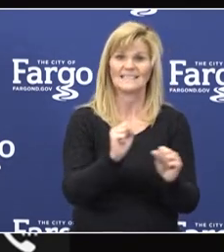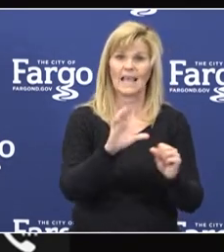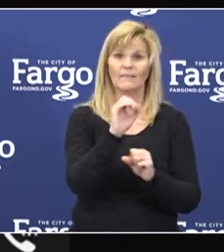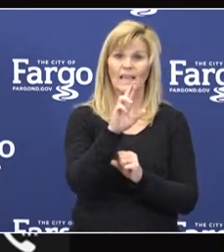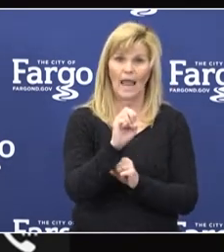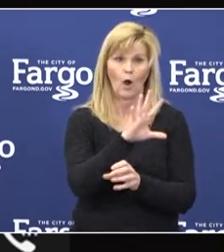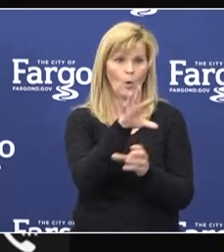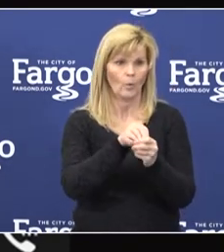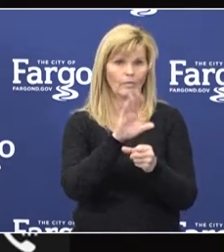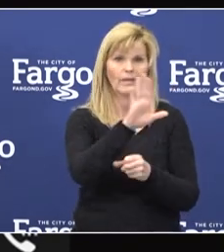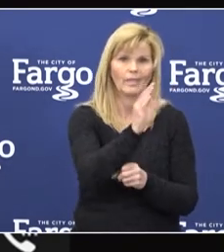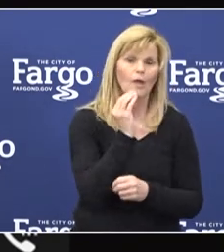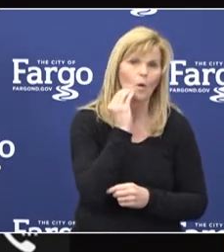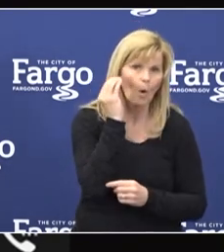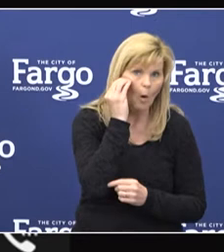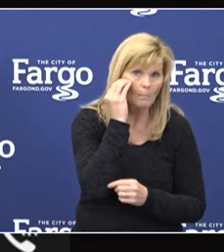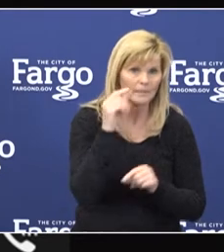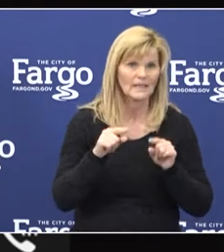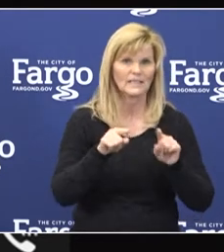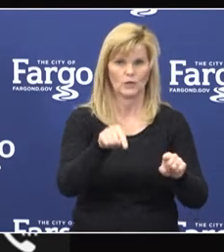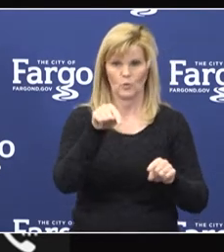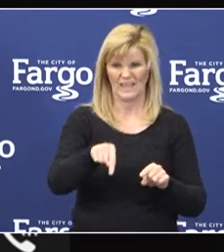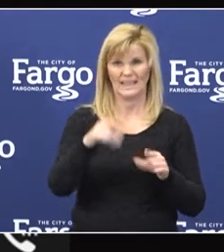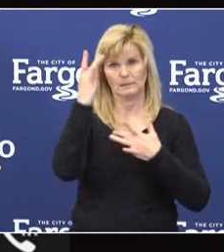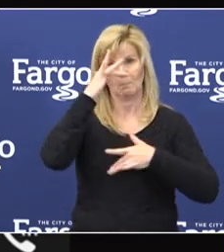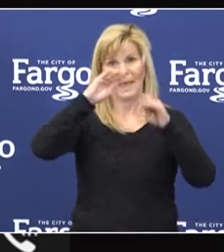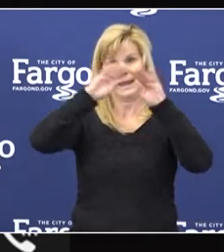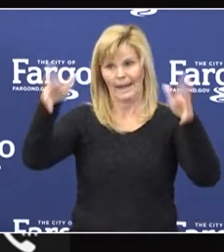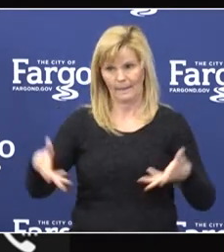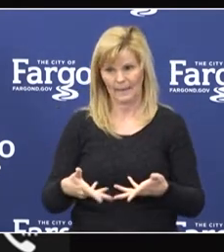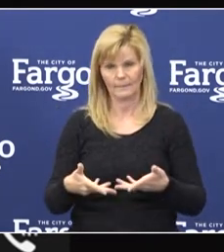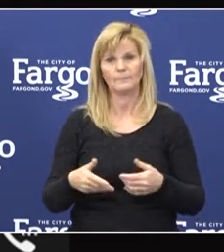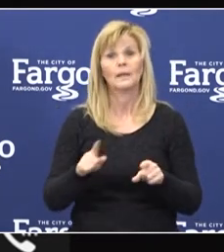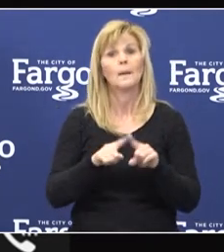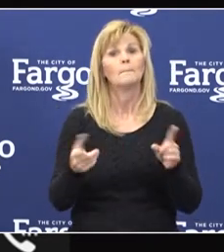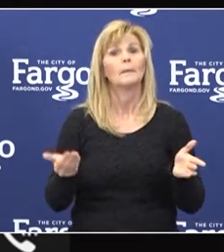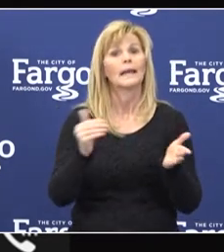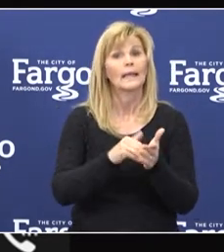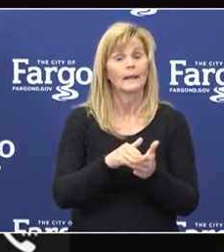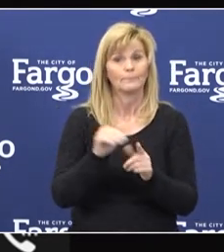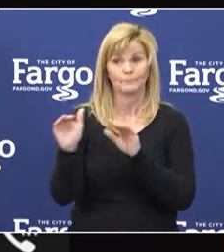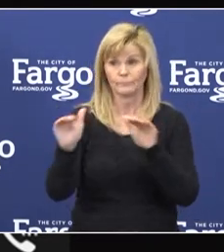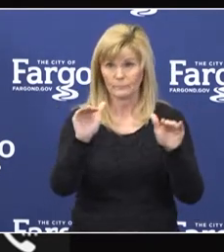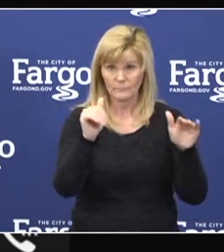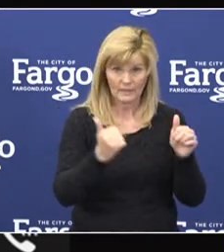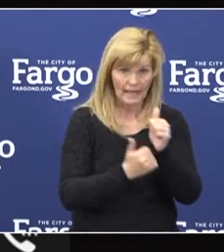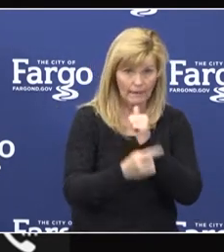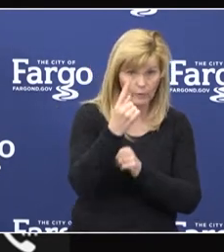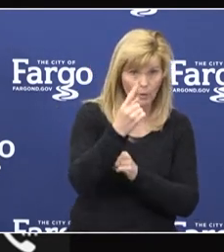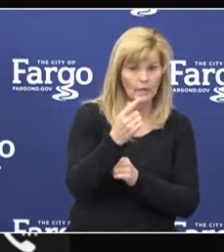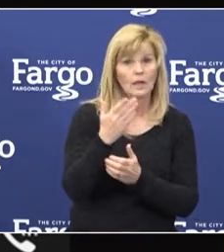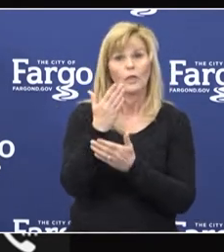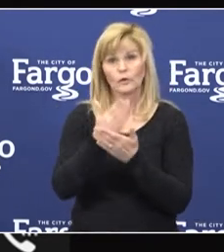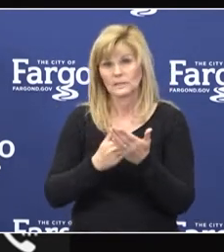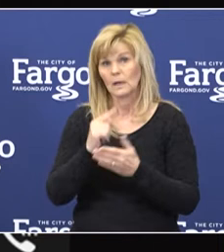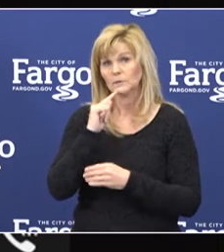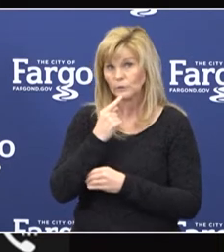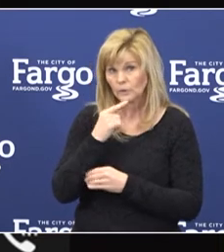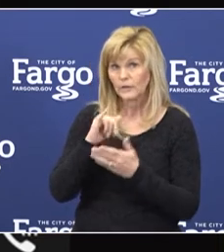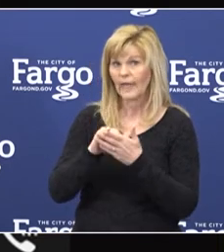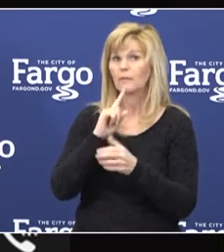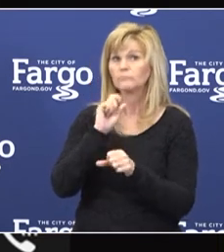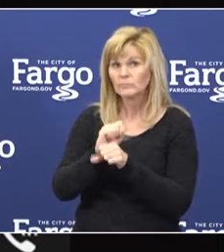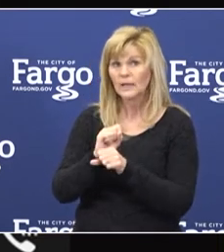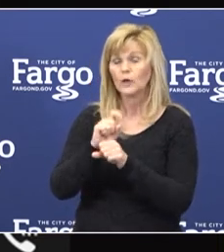of patients' homes during this pandemic. But again, I want to remind all of you that there are some conditions that students do